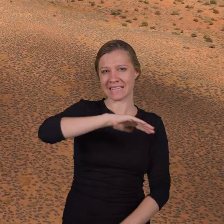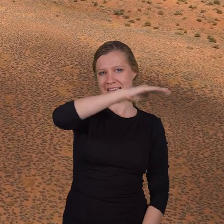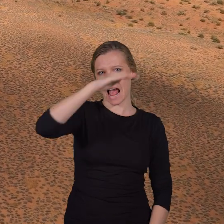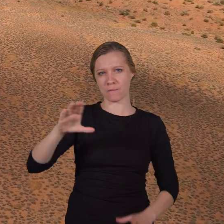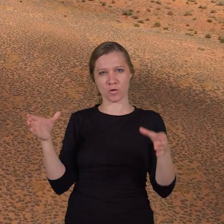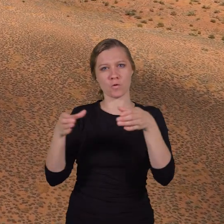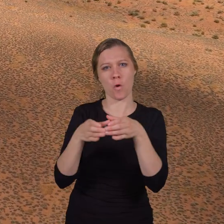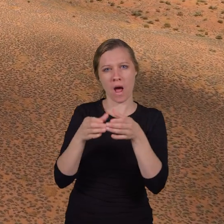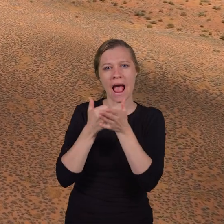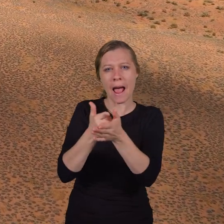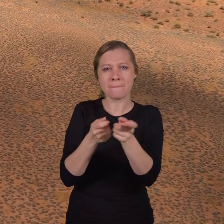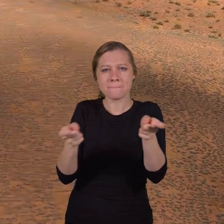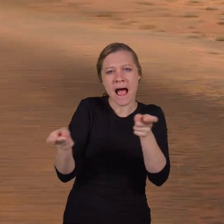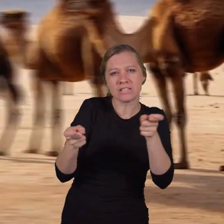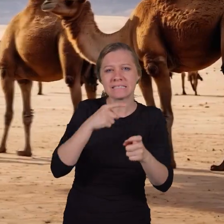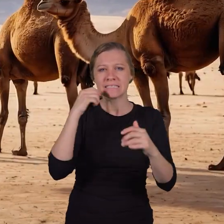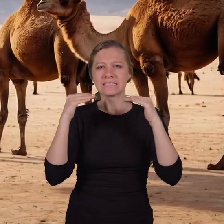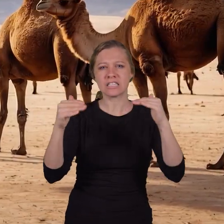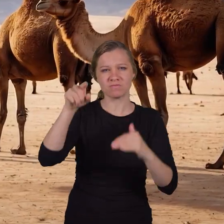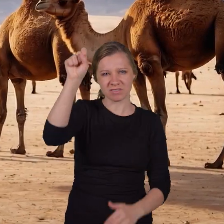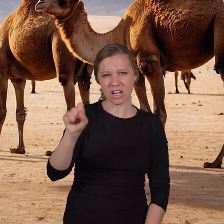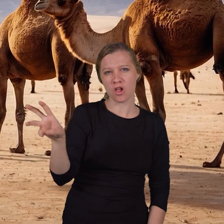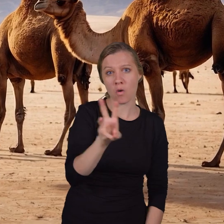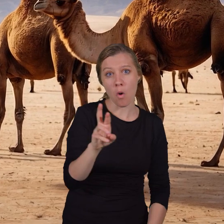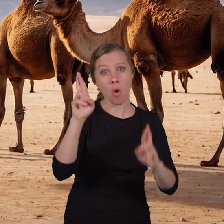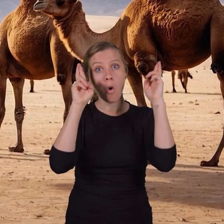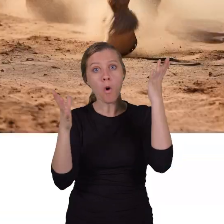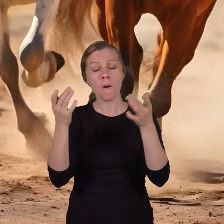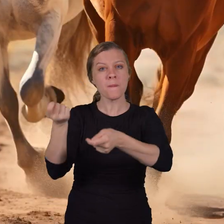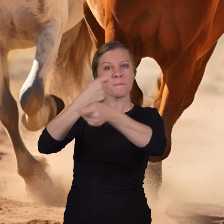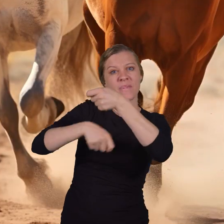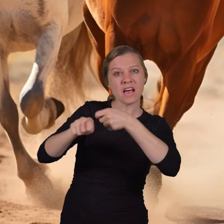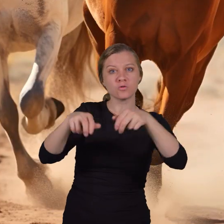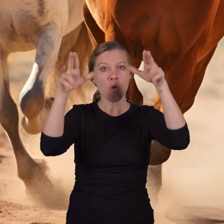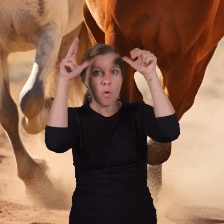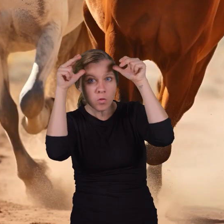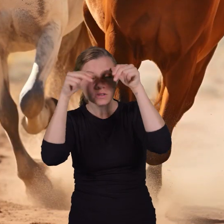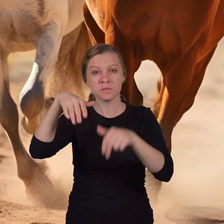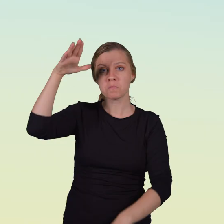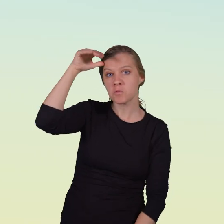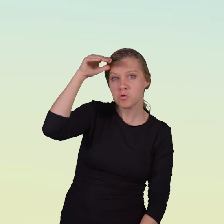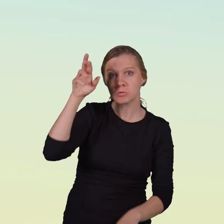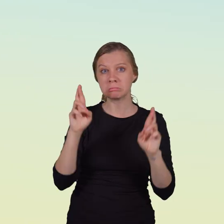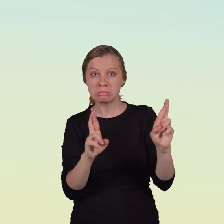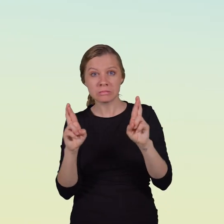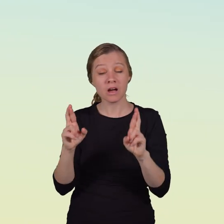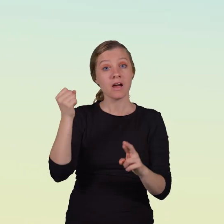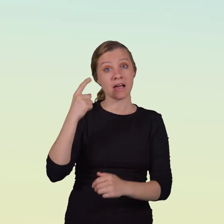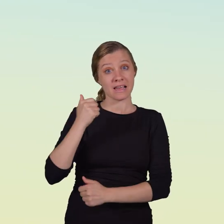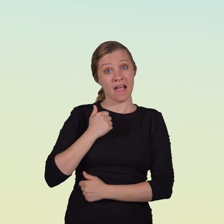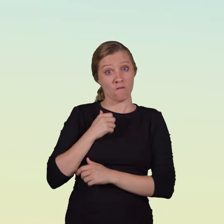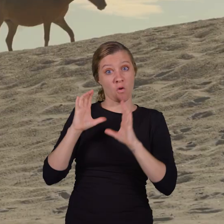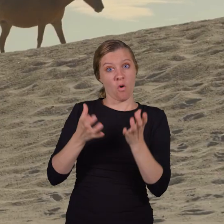the desert territories in the Southwest. They hoped that camels might replace horses and mules. Cavalry horses